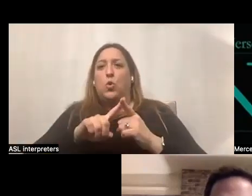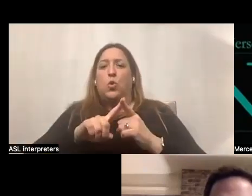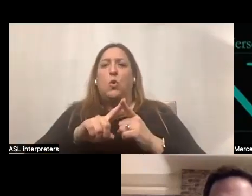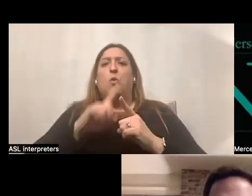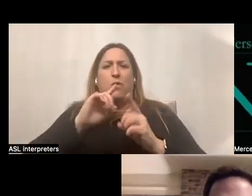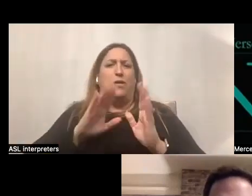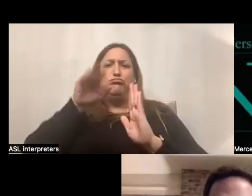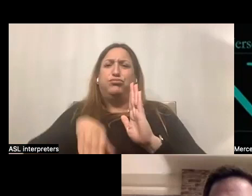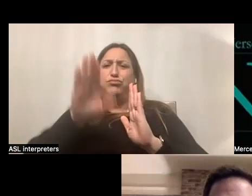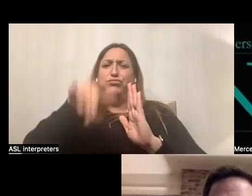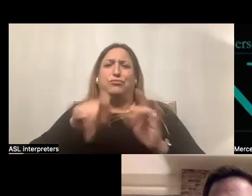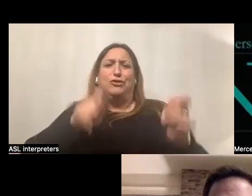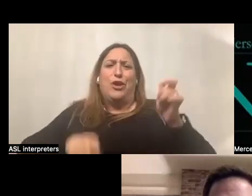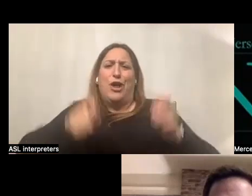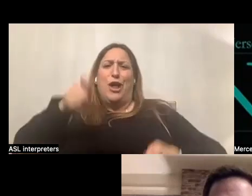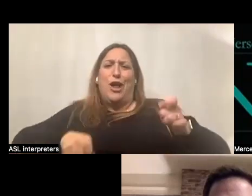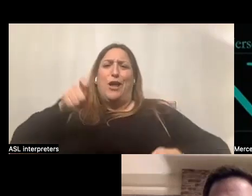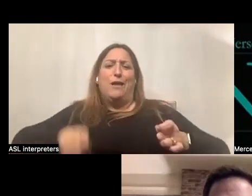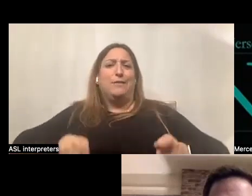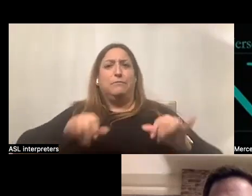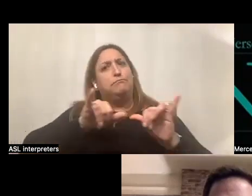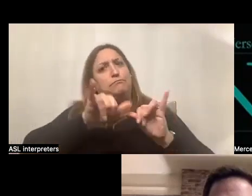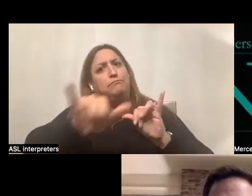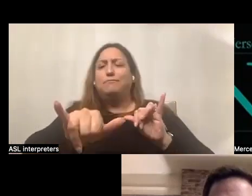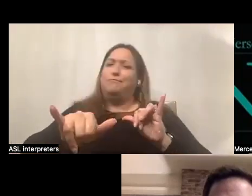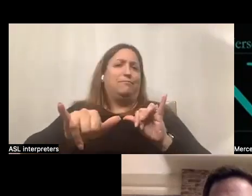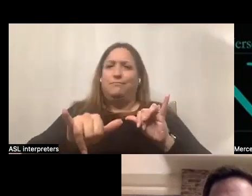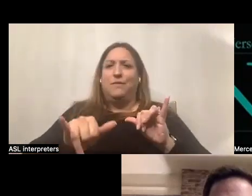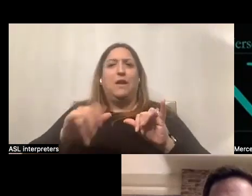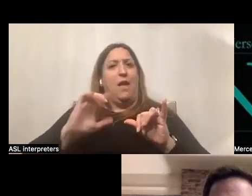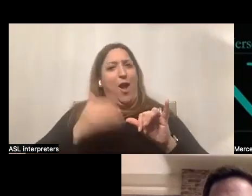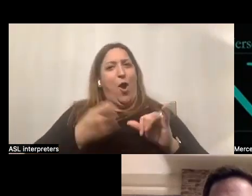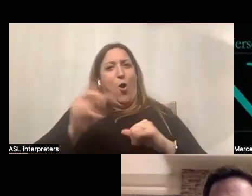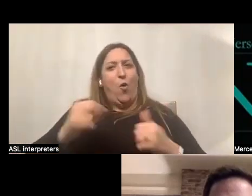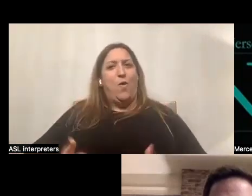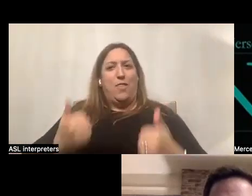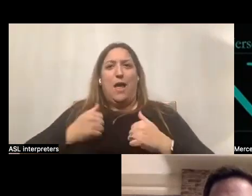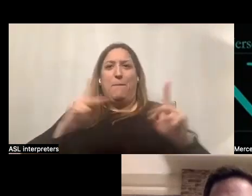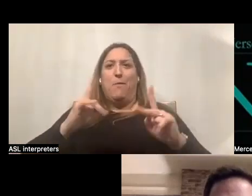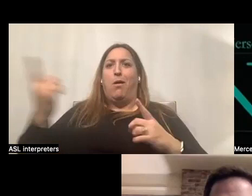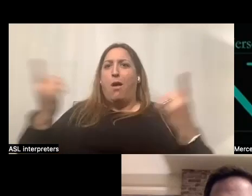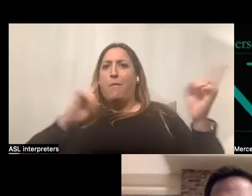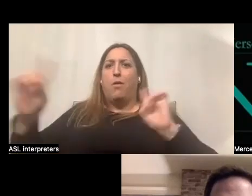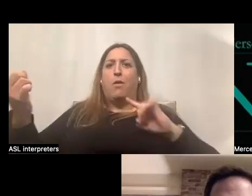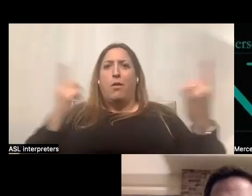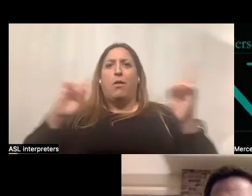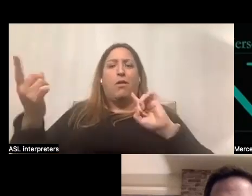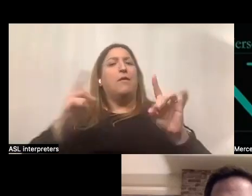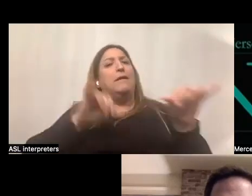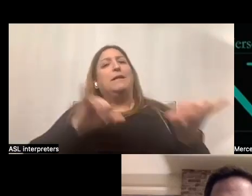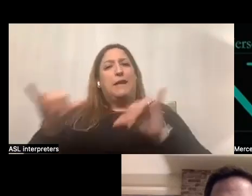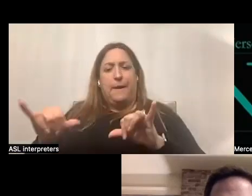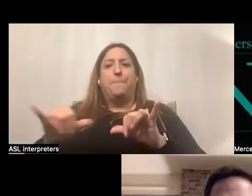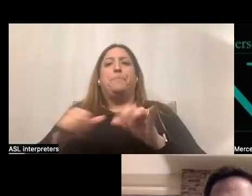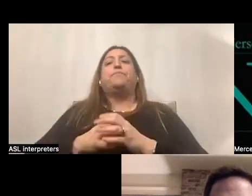They change. They're, they're never, it's just like our own lives where people come in and out. Everybody's life is different, and that's important. And also that in, in